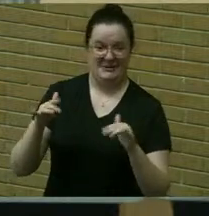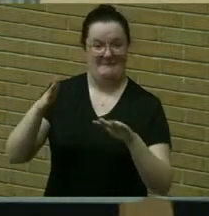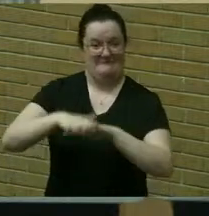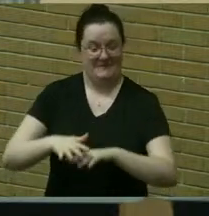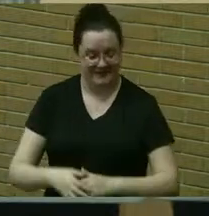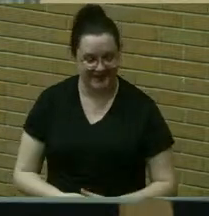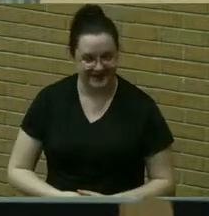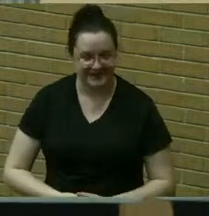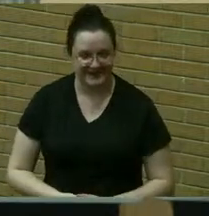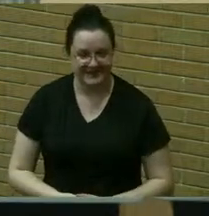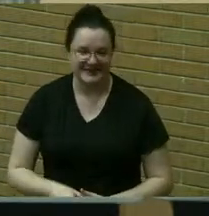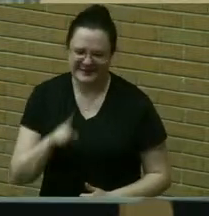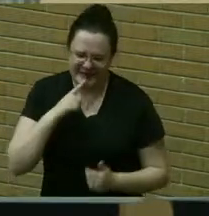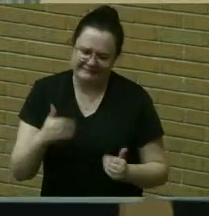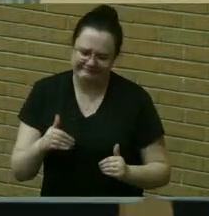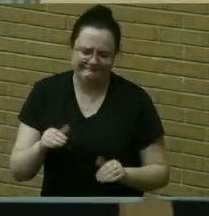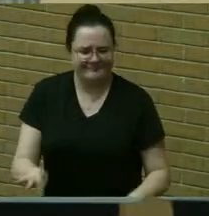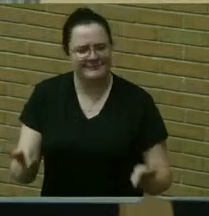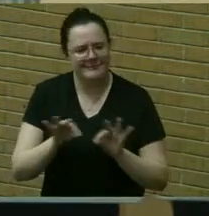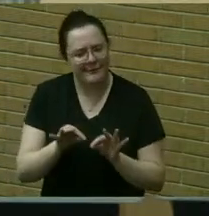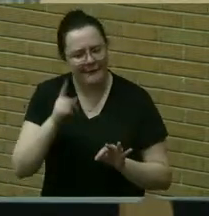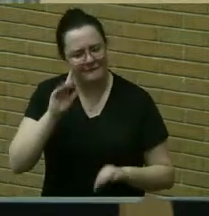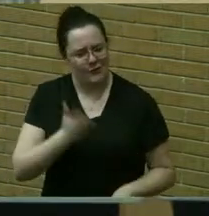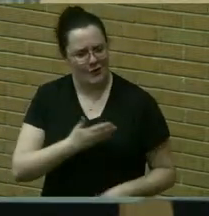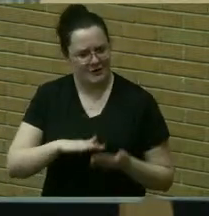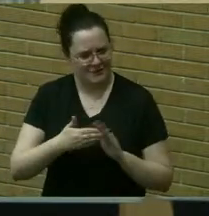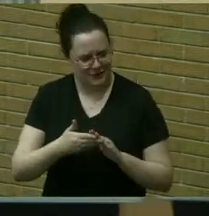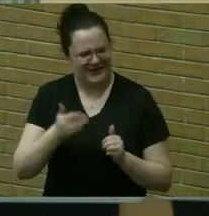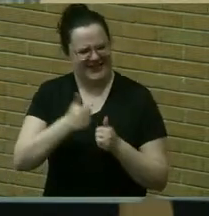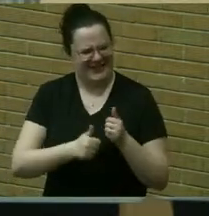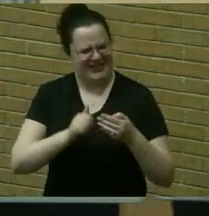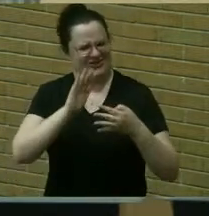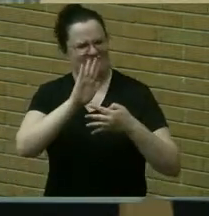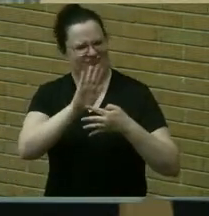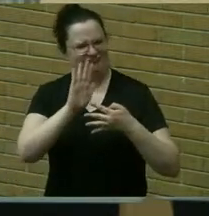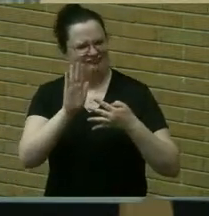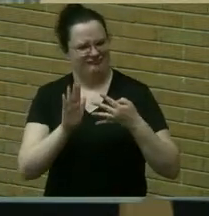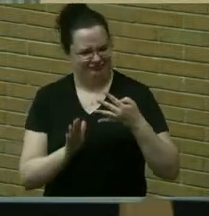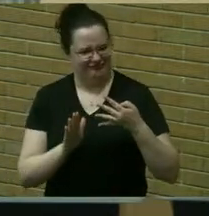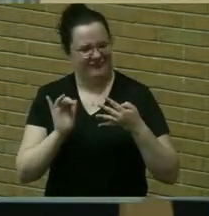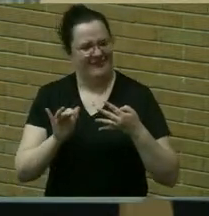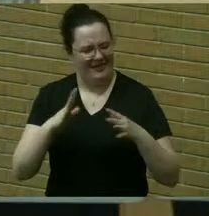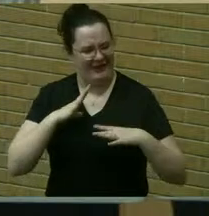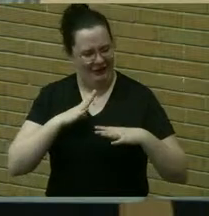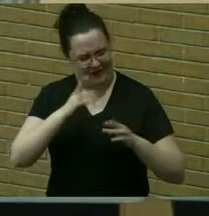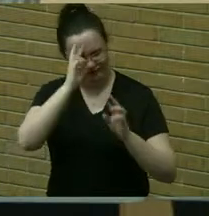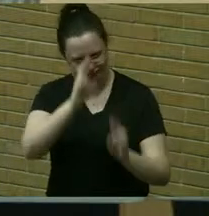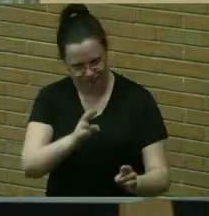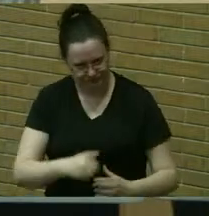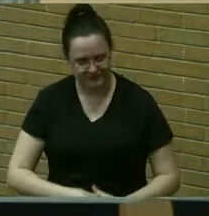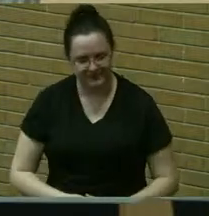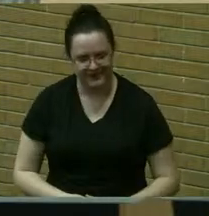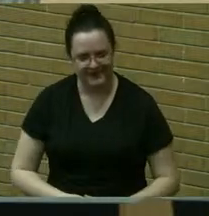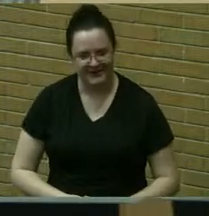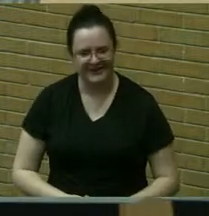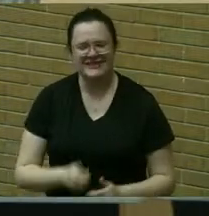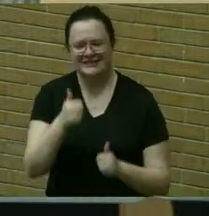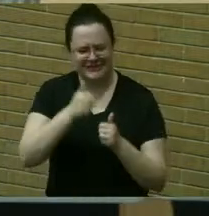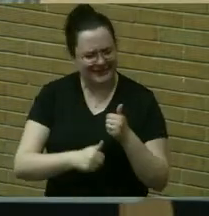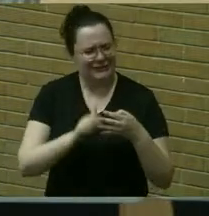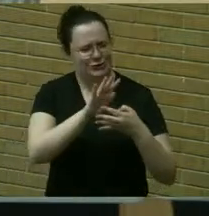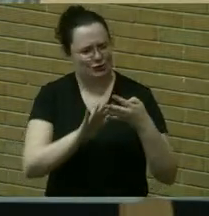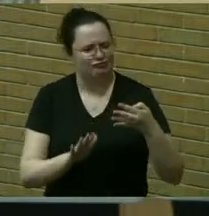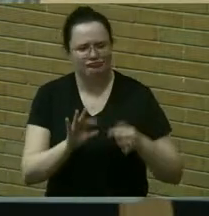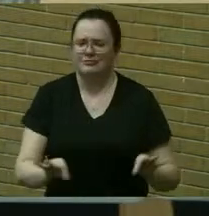and they are so important to the community each of those holidays is a holiday of respect and importance um